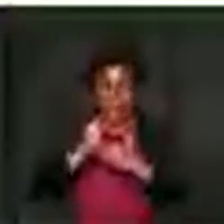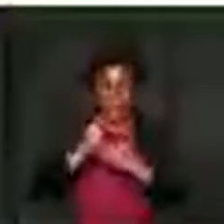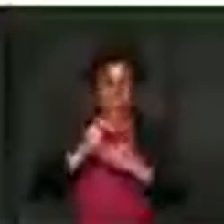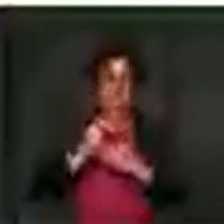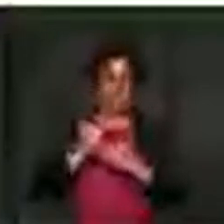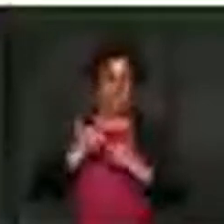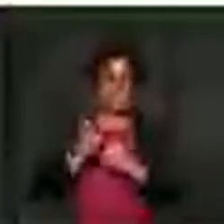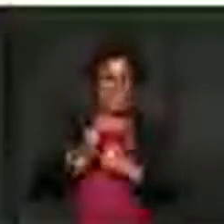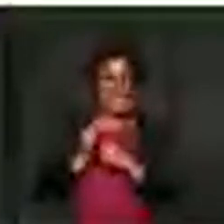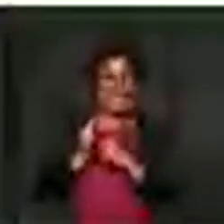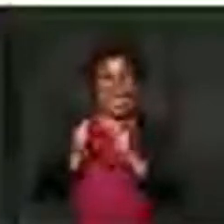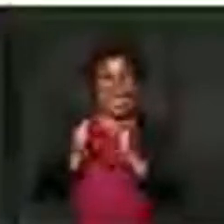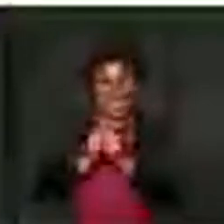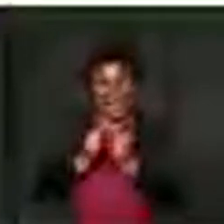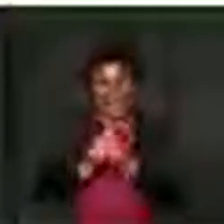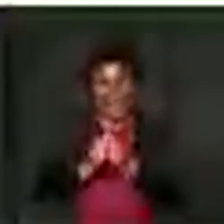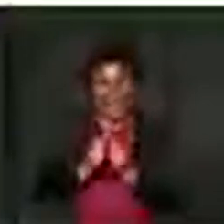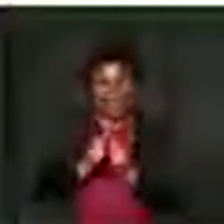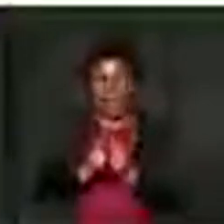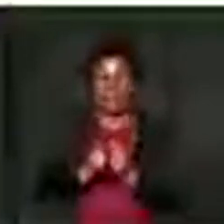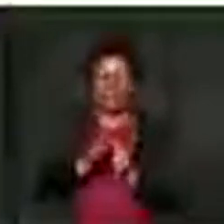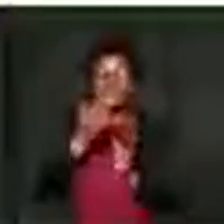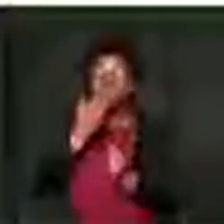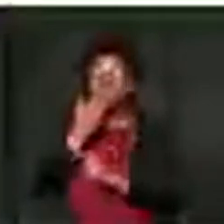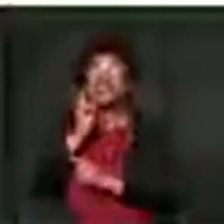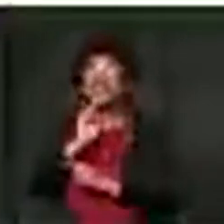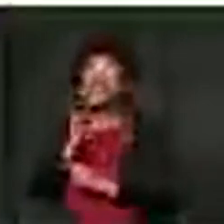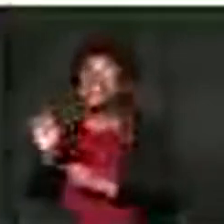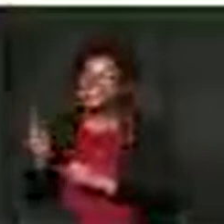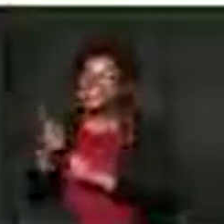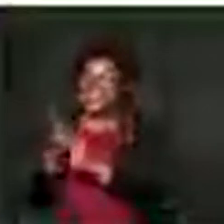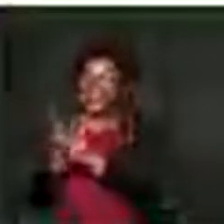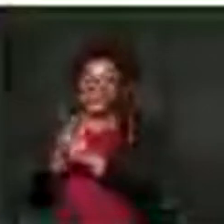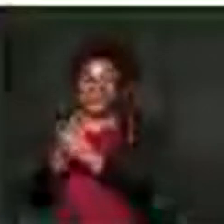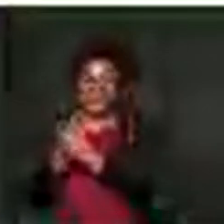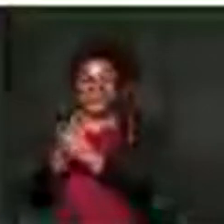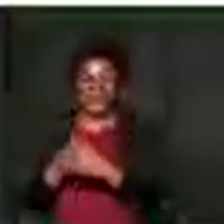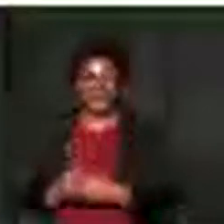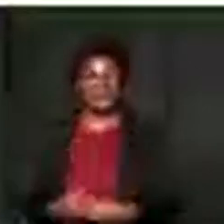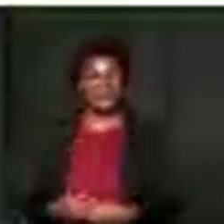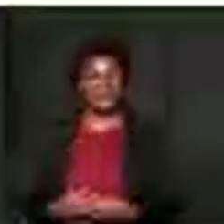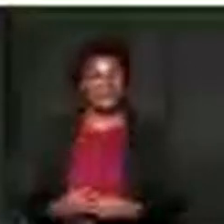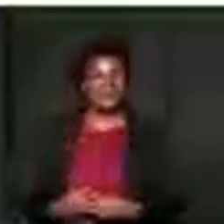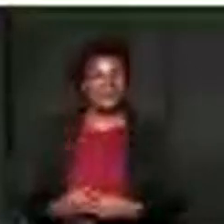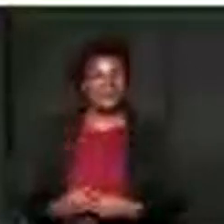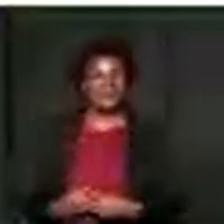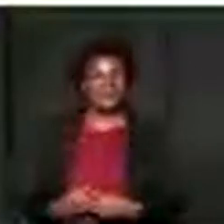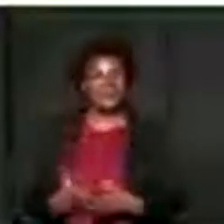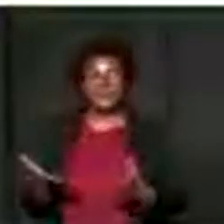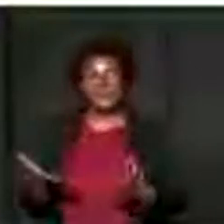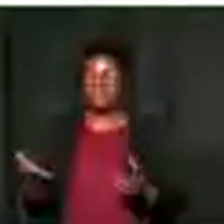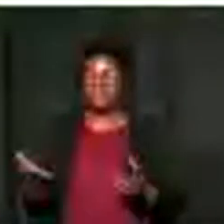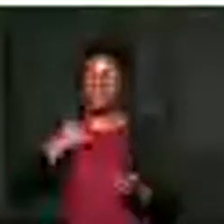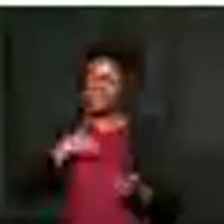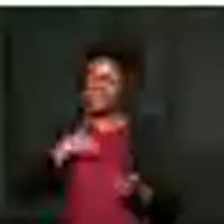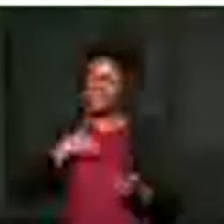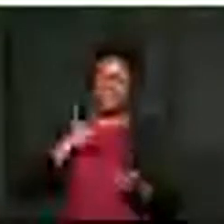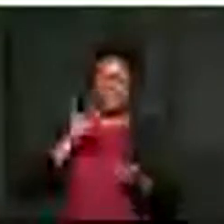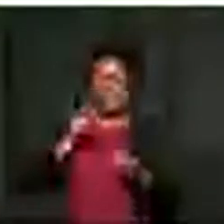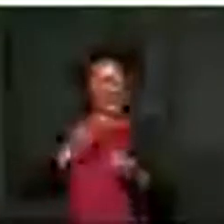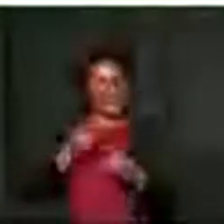say, and I always say this, DM is a former teacher, to say,